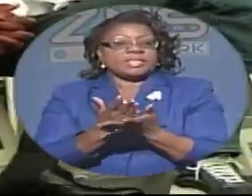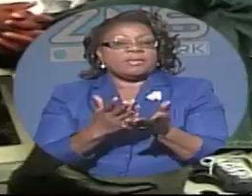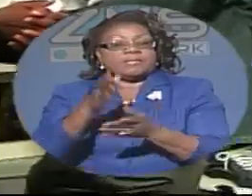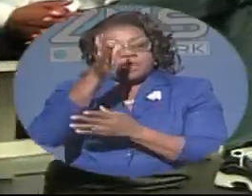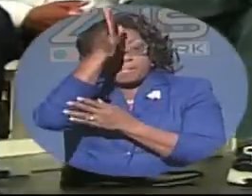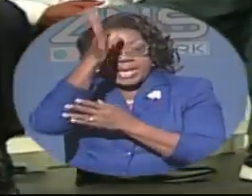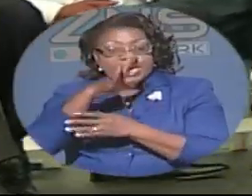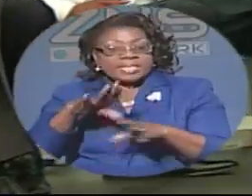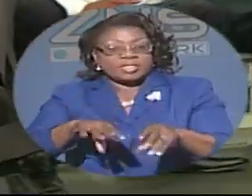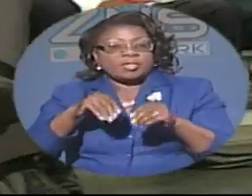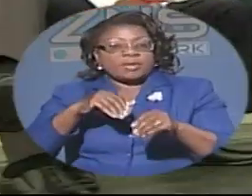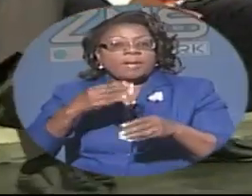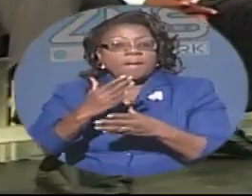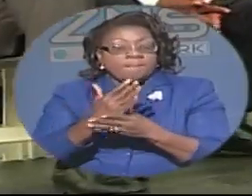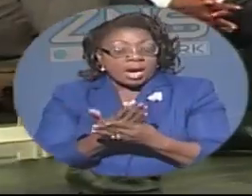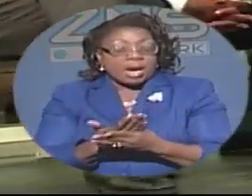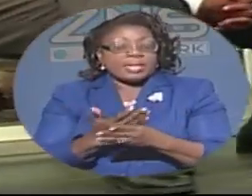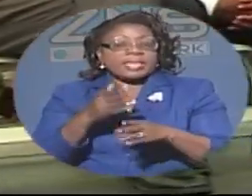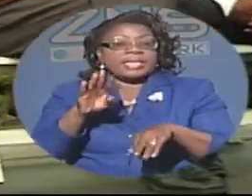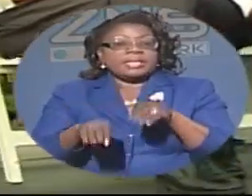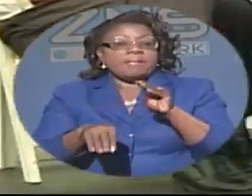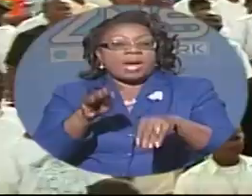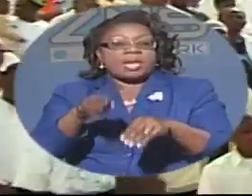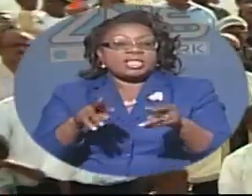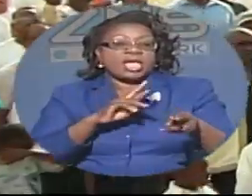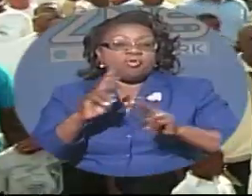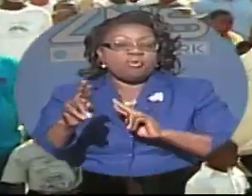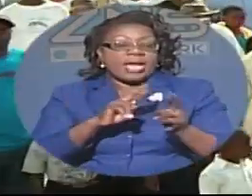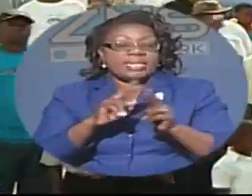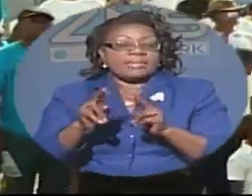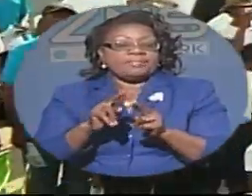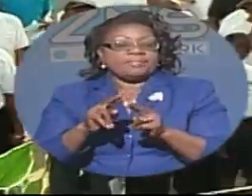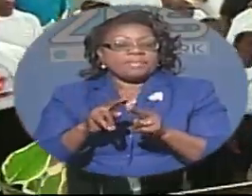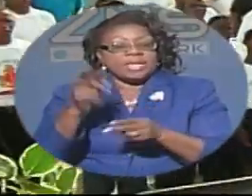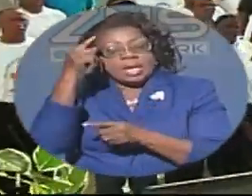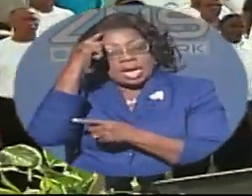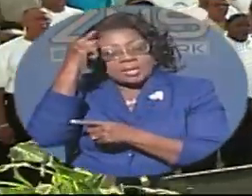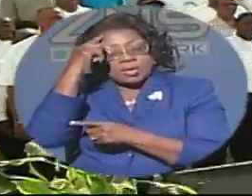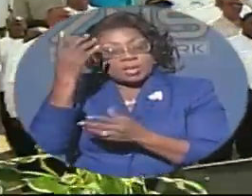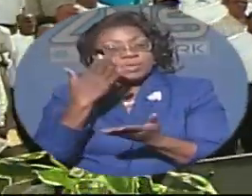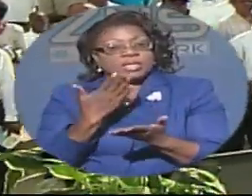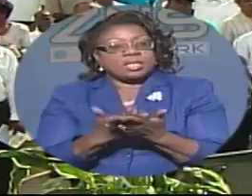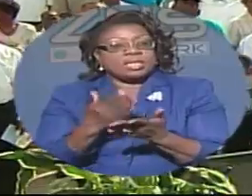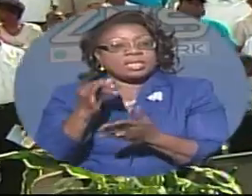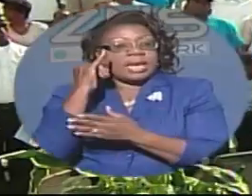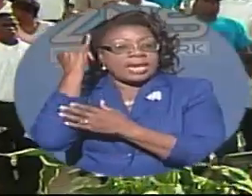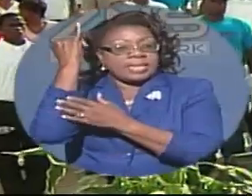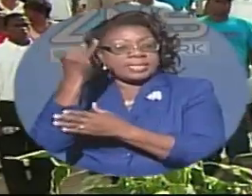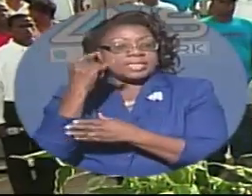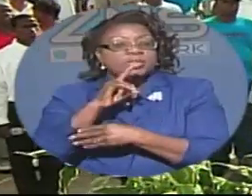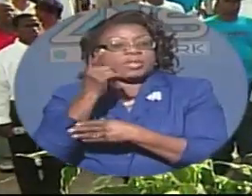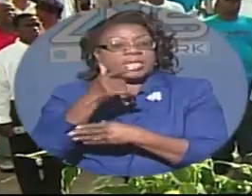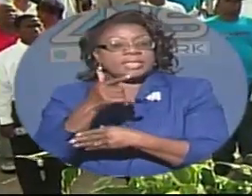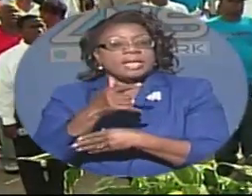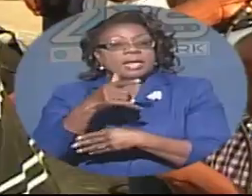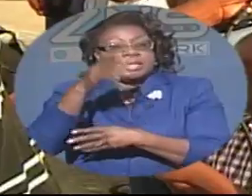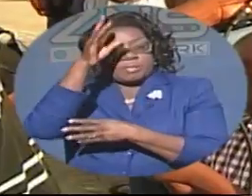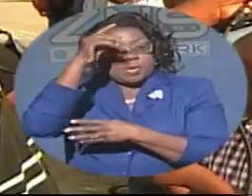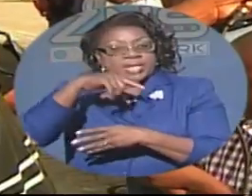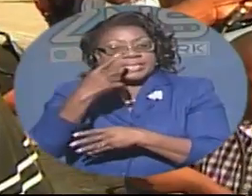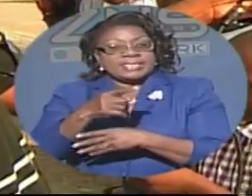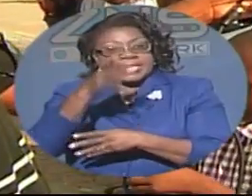march and rally and told us why it was important for them to be there i thought it was a good idea to let this boy see men acting